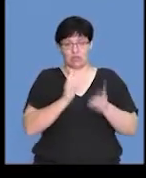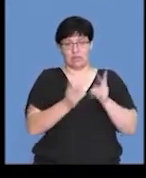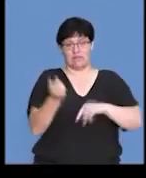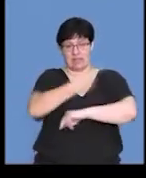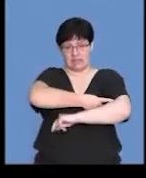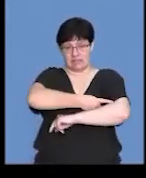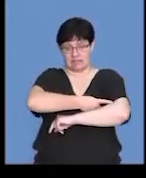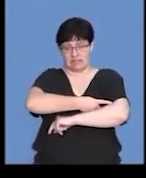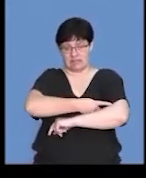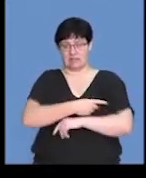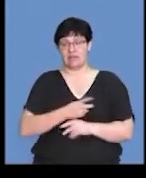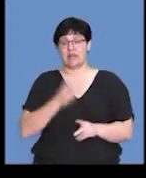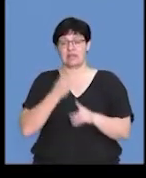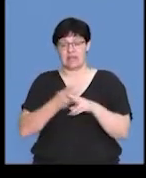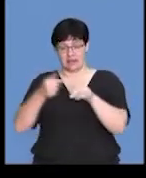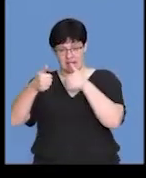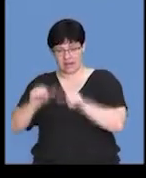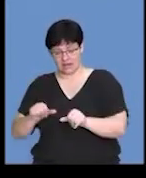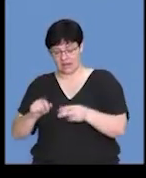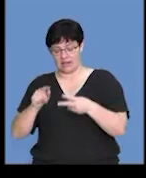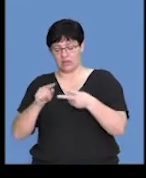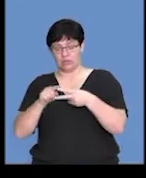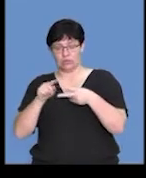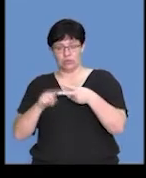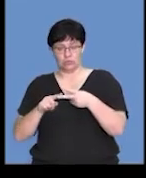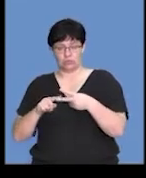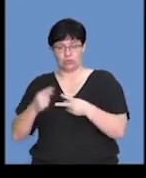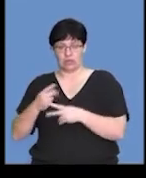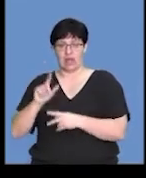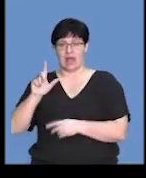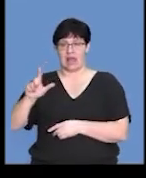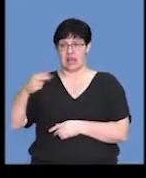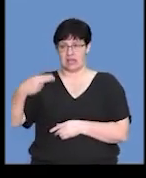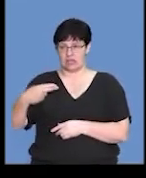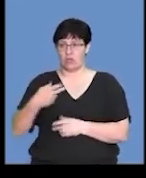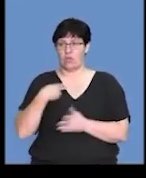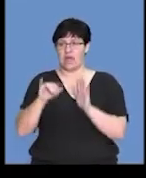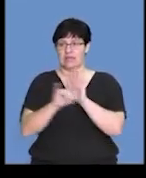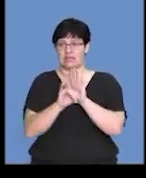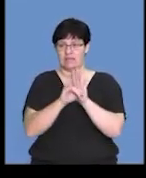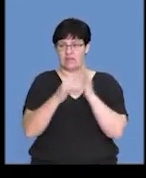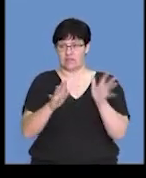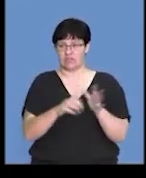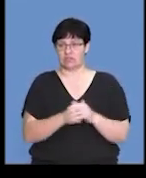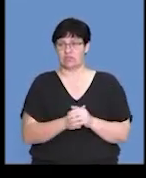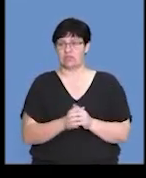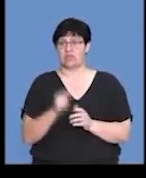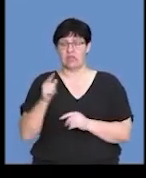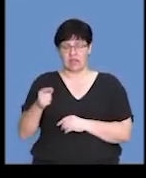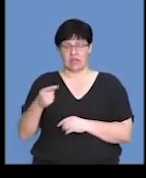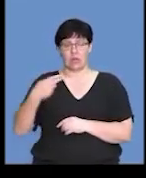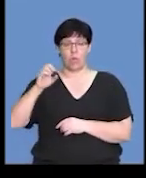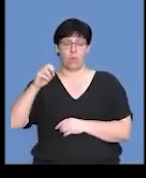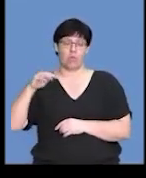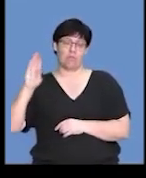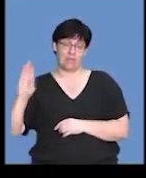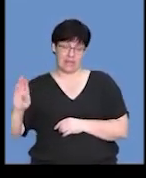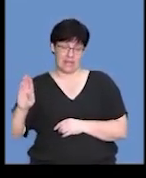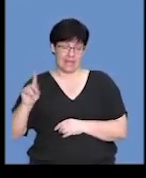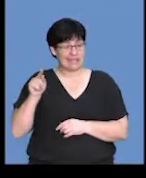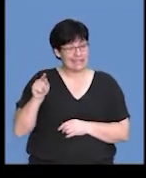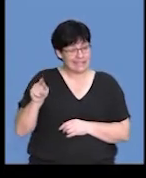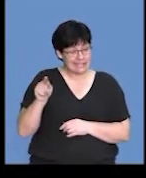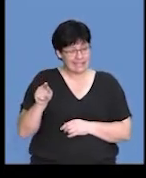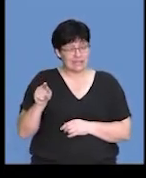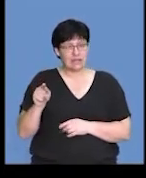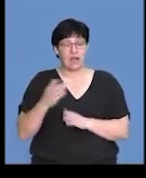days. And then we see the next two hormones, which are LH, which we've identified, and hormone B, which tends